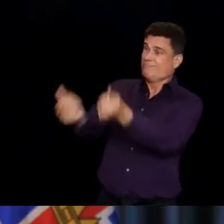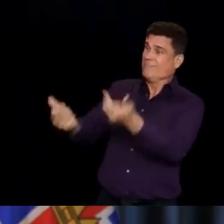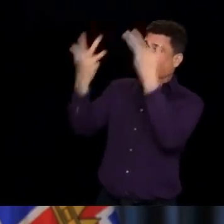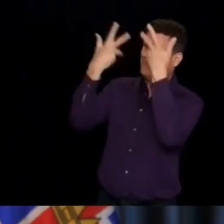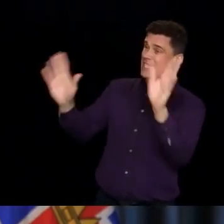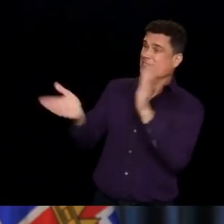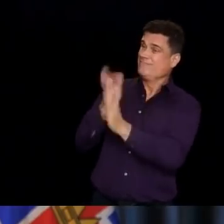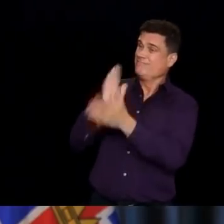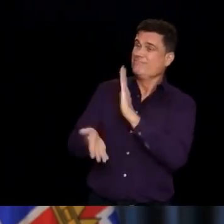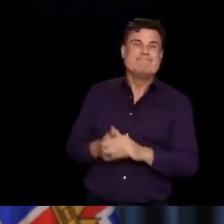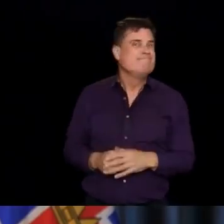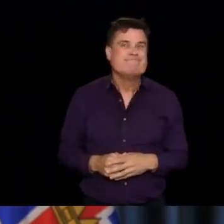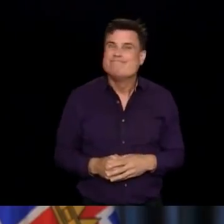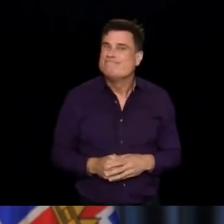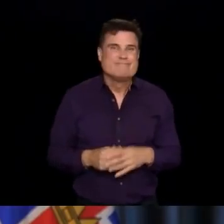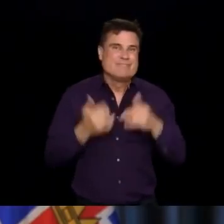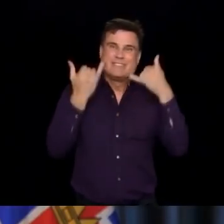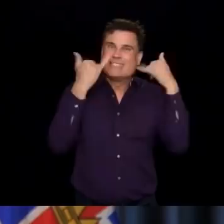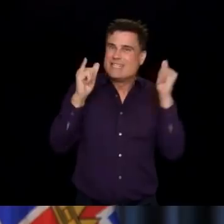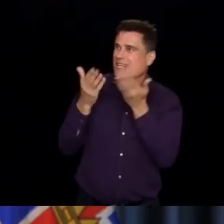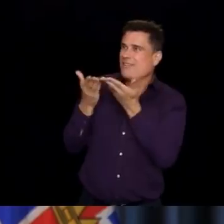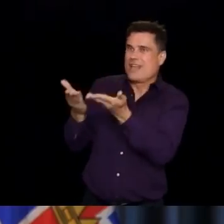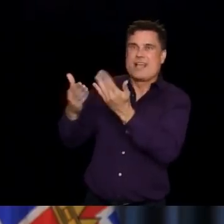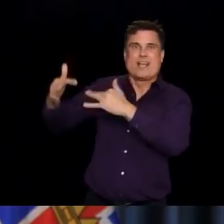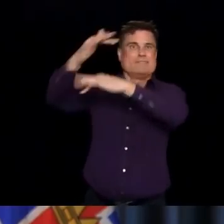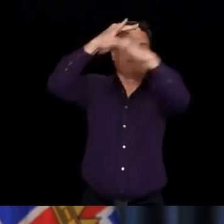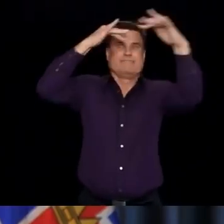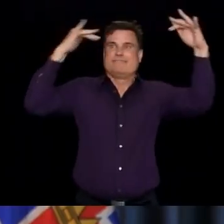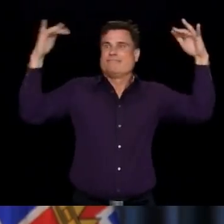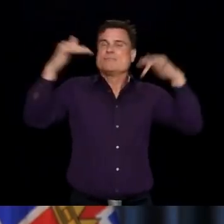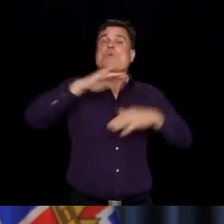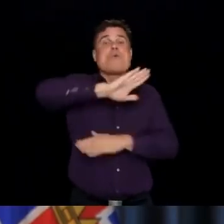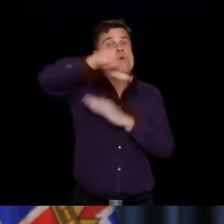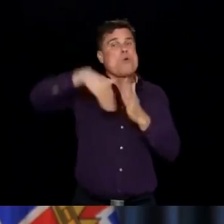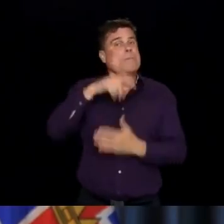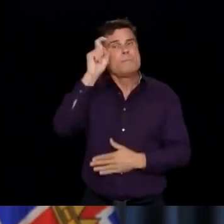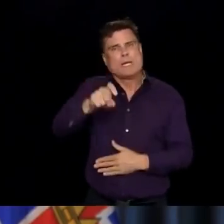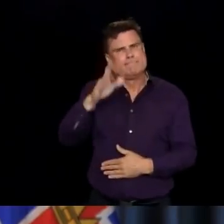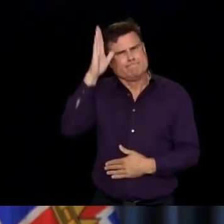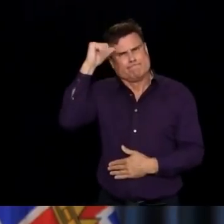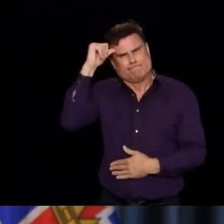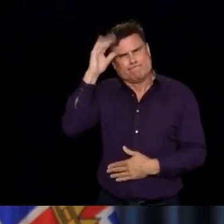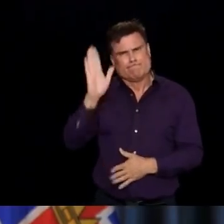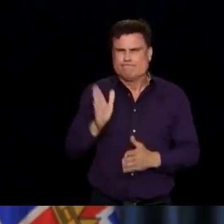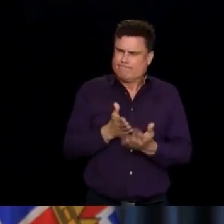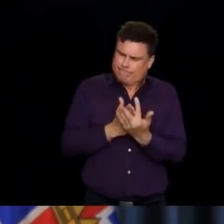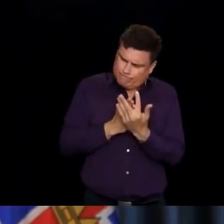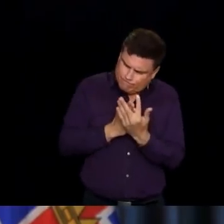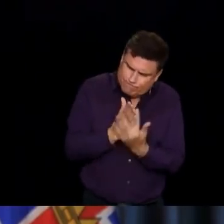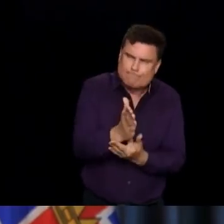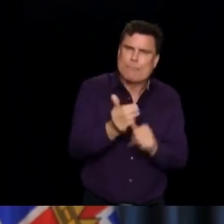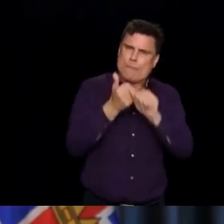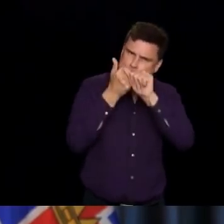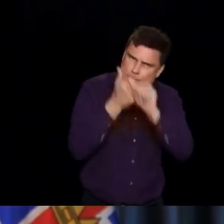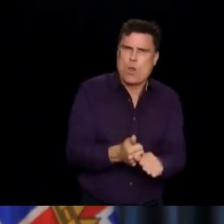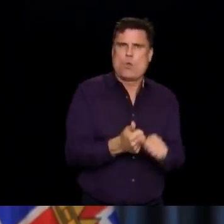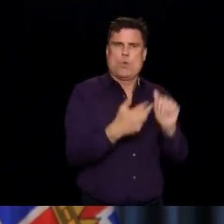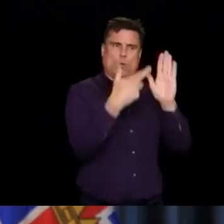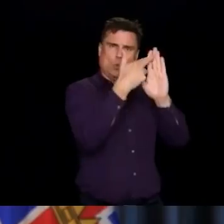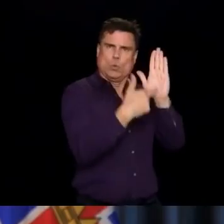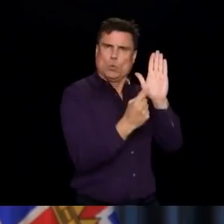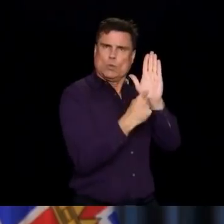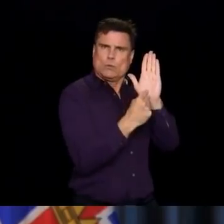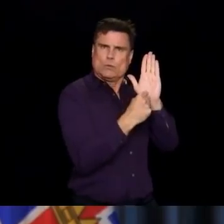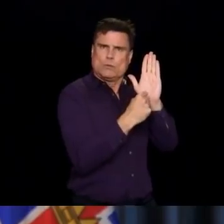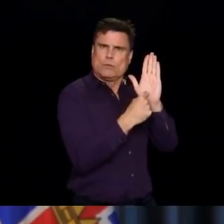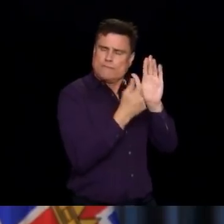that has brought us to this point. So is staying 100% all in on our BC COVID-19 response. And this summer,